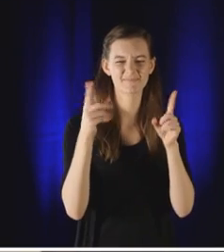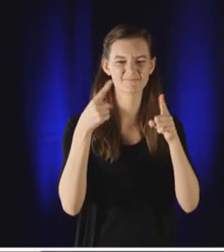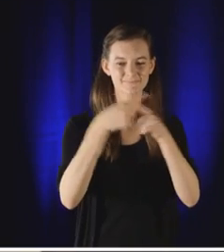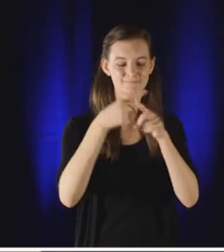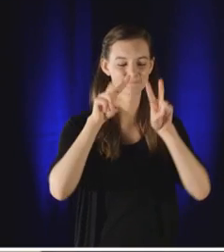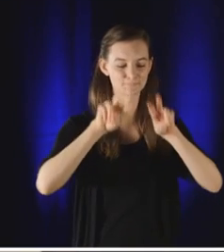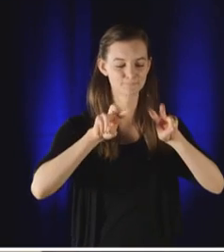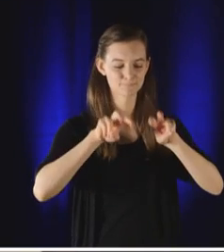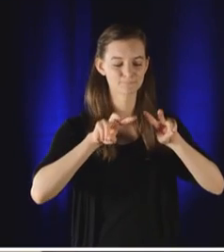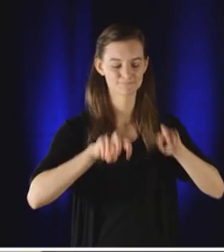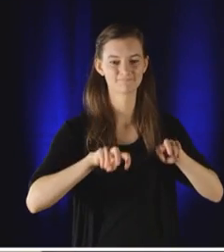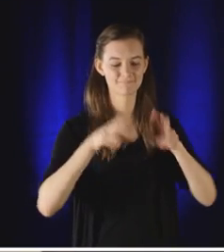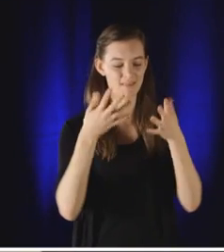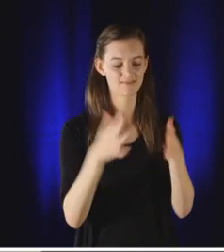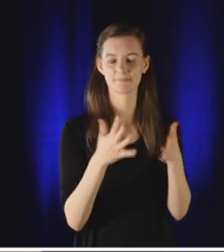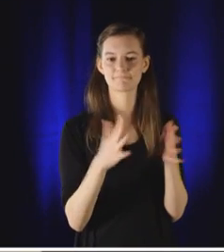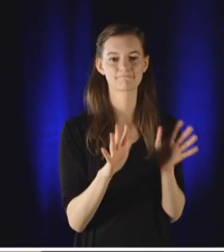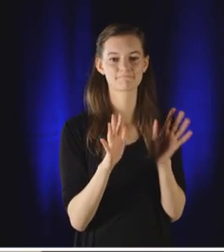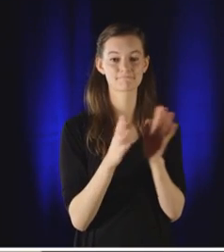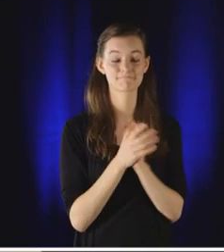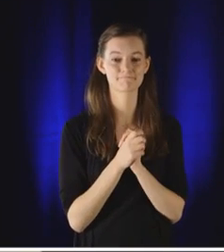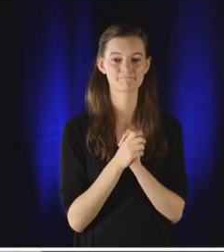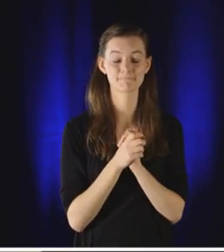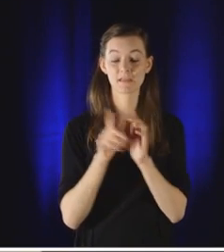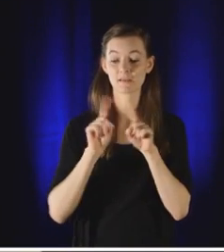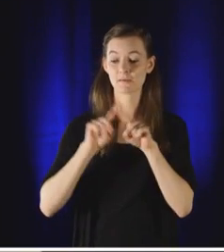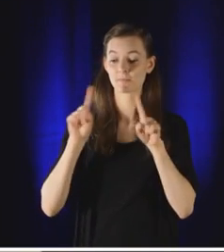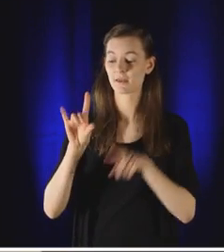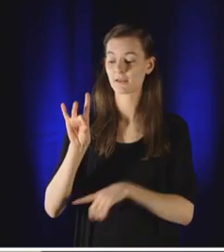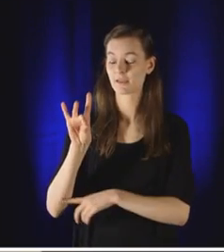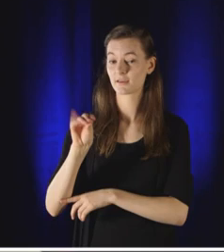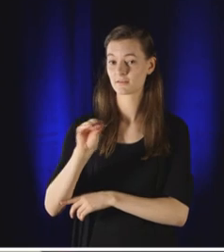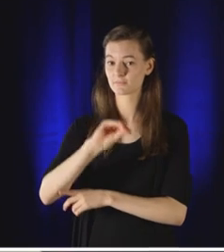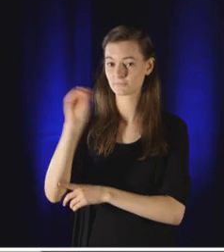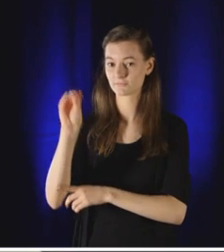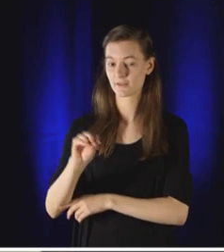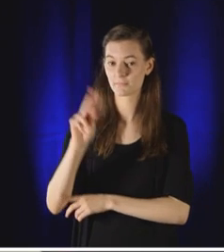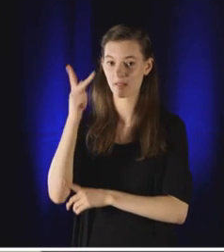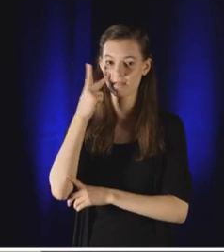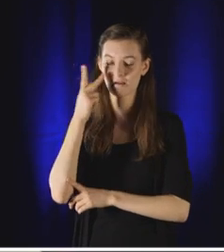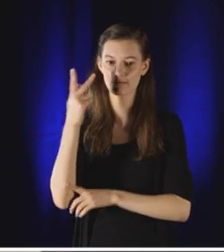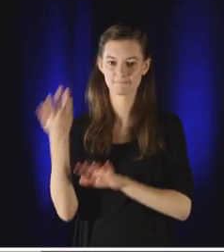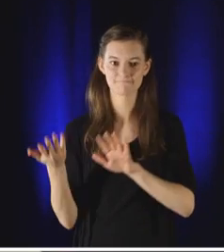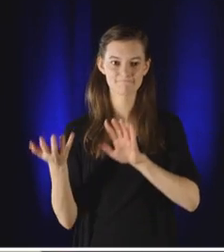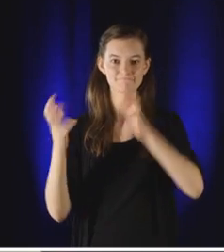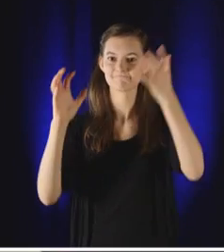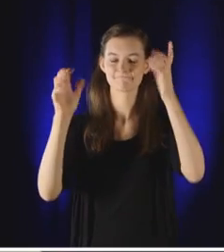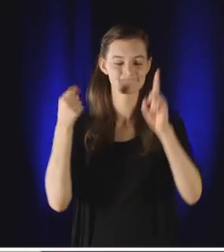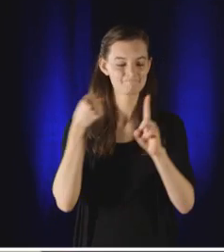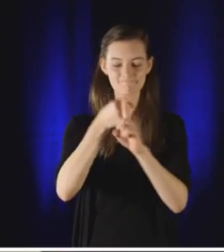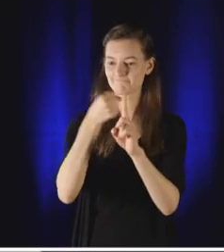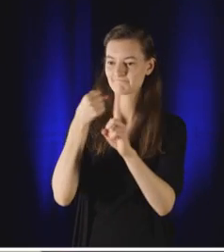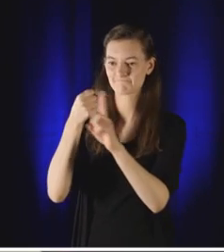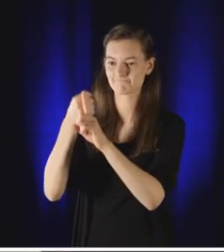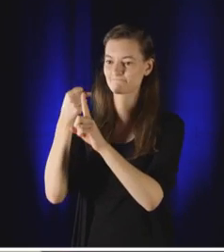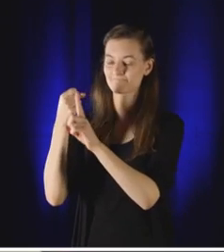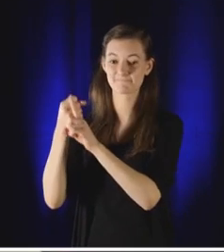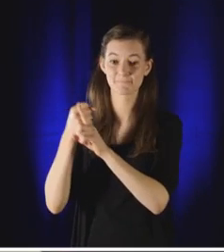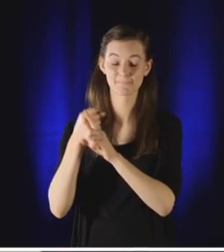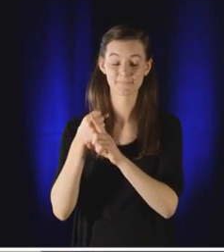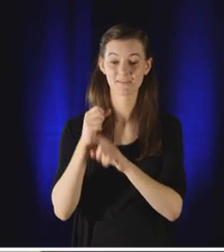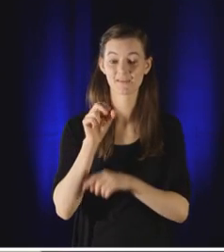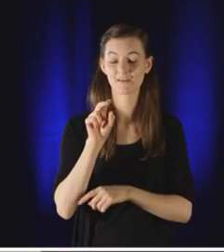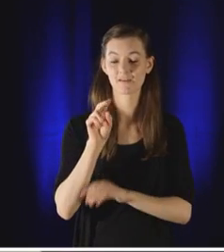learn how to read violent conflict. Meanwhile, over 80% of political upheaval in our